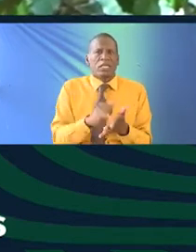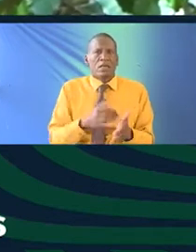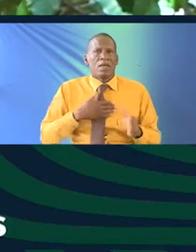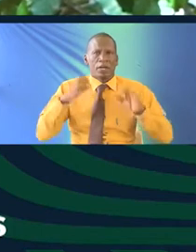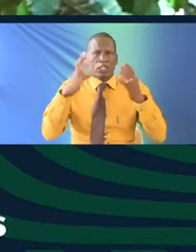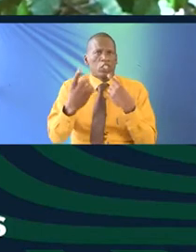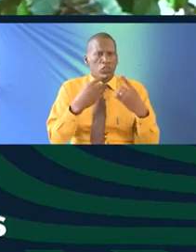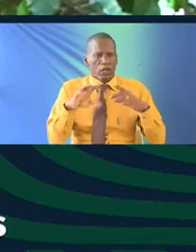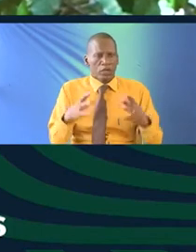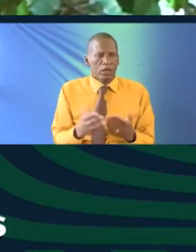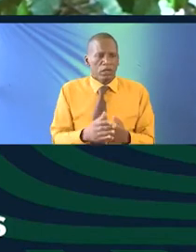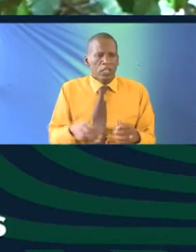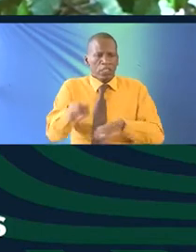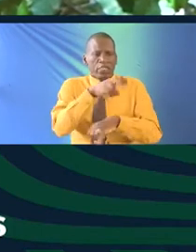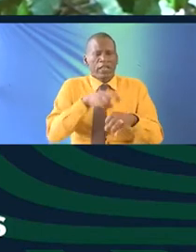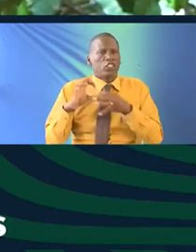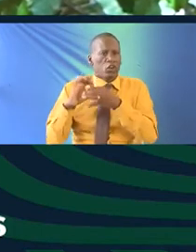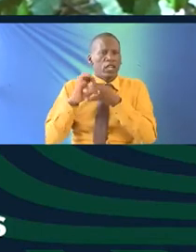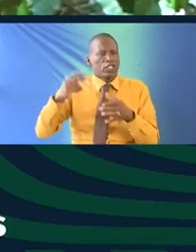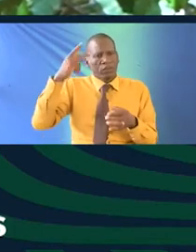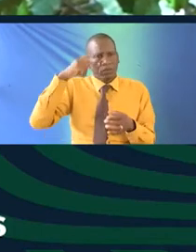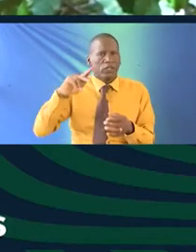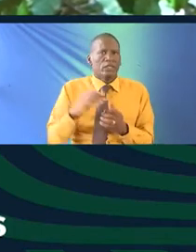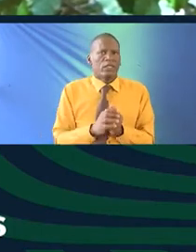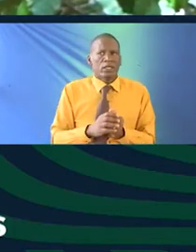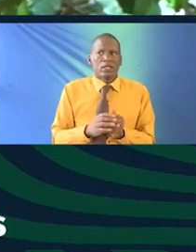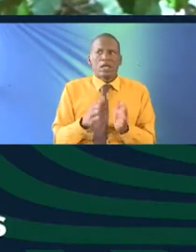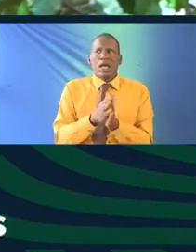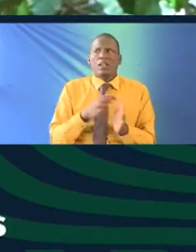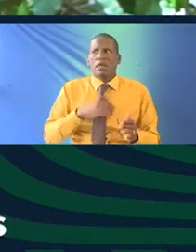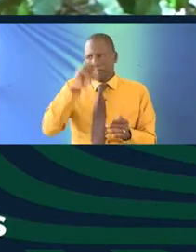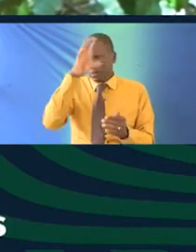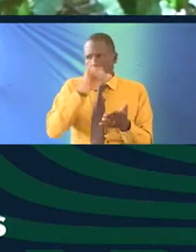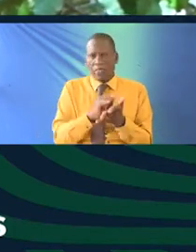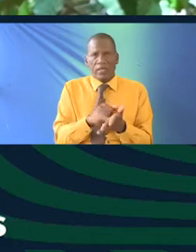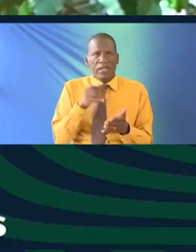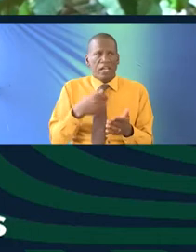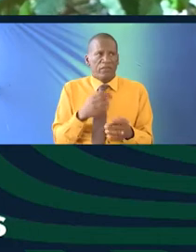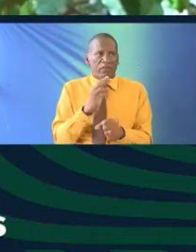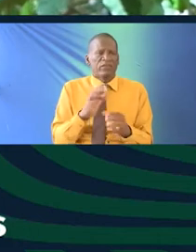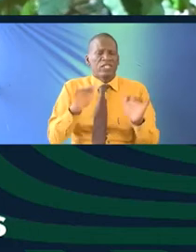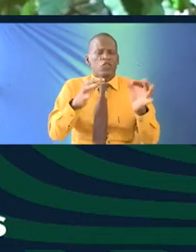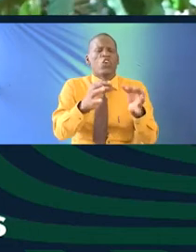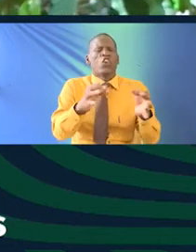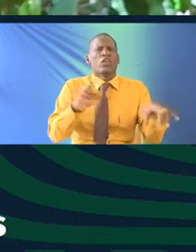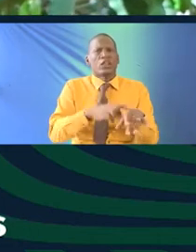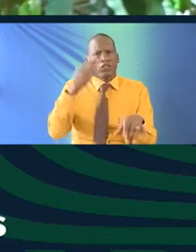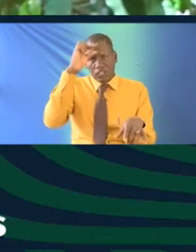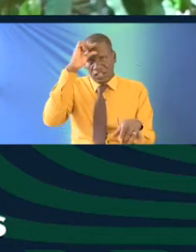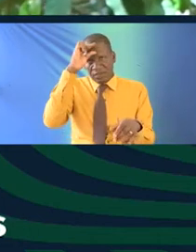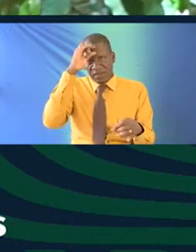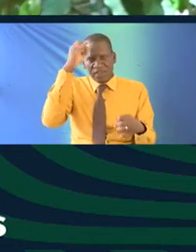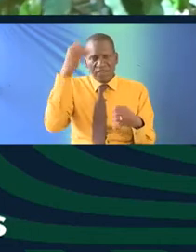my teacher spoke about the national cultural policy and I'm amazed that it has taken this long for the